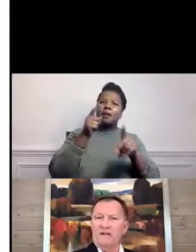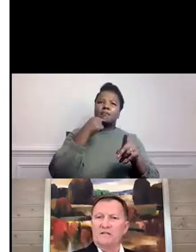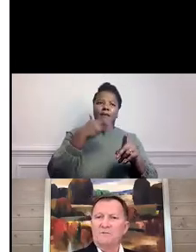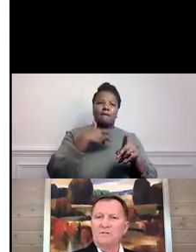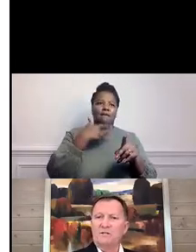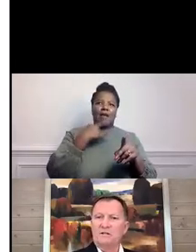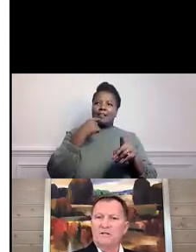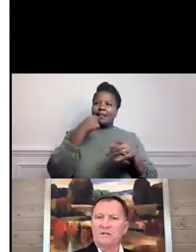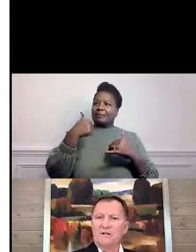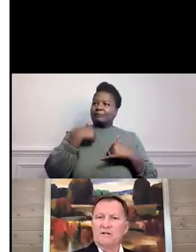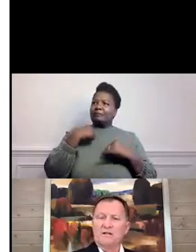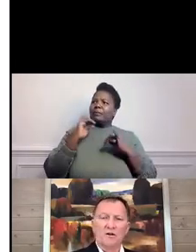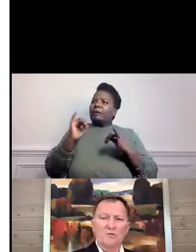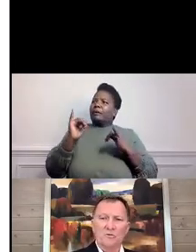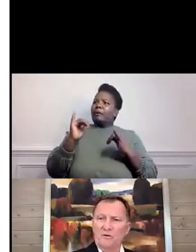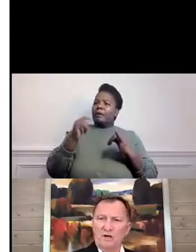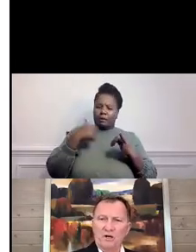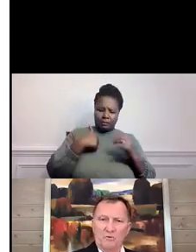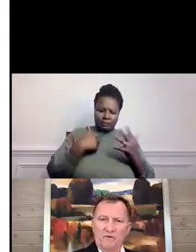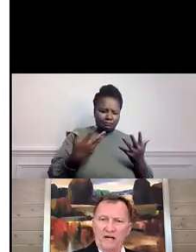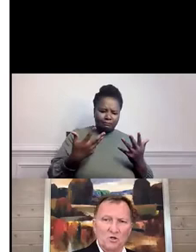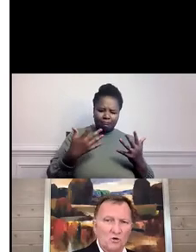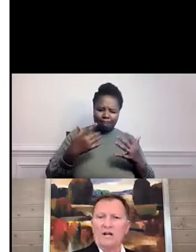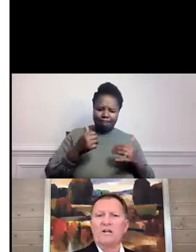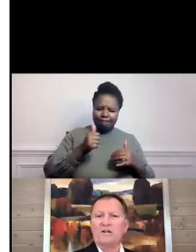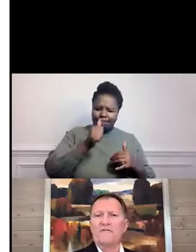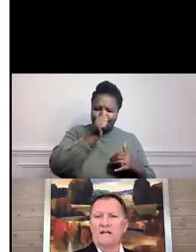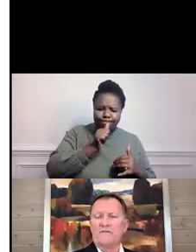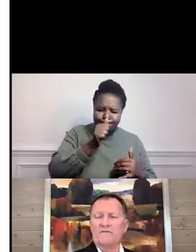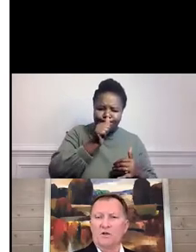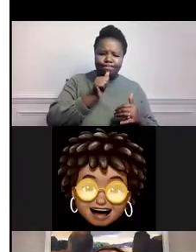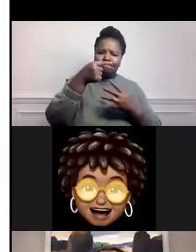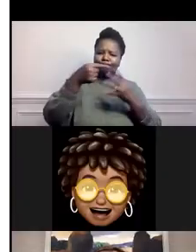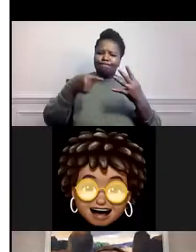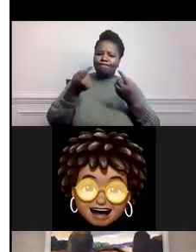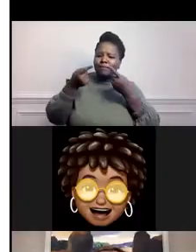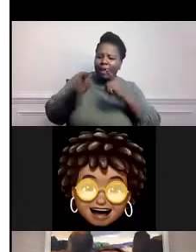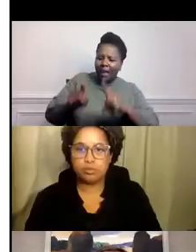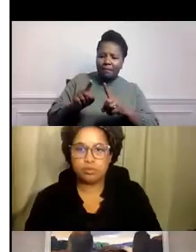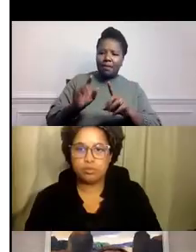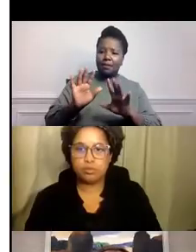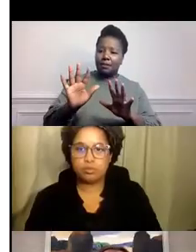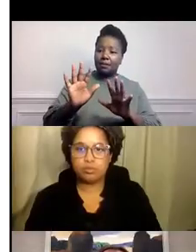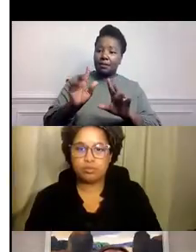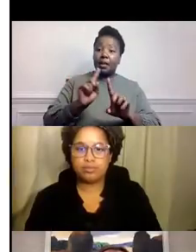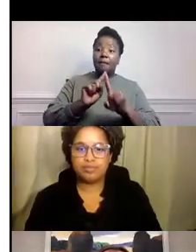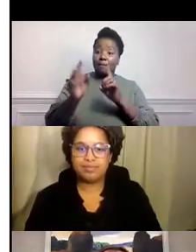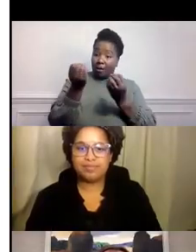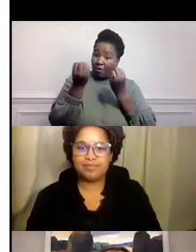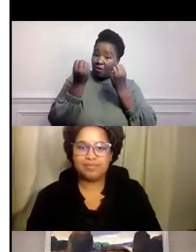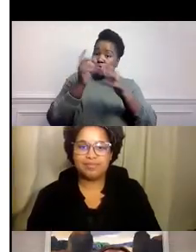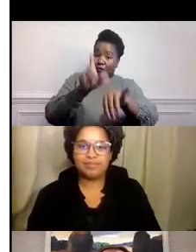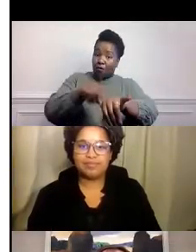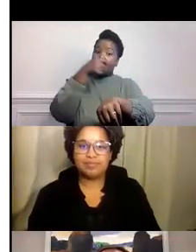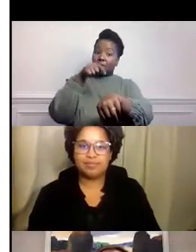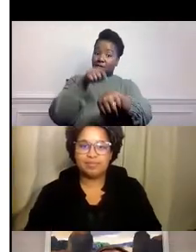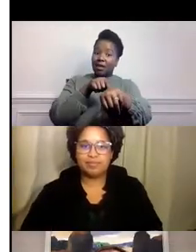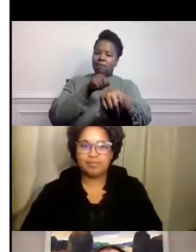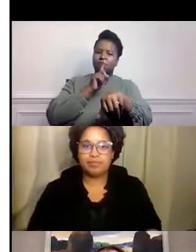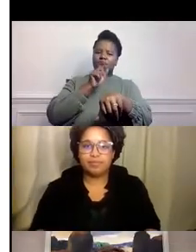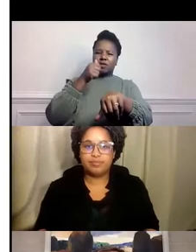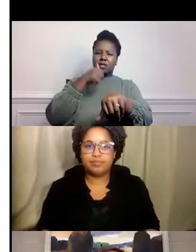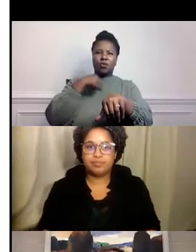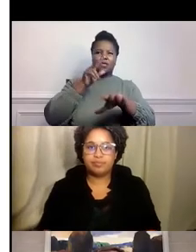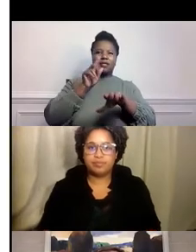like victims. You know, we've had chronic underfunding for a long time, and trying to step out of that and think about what